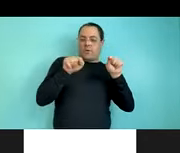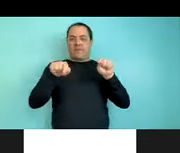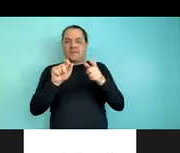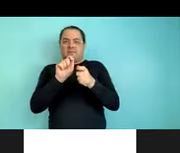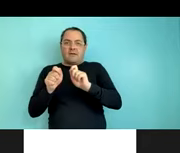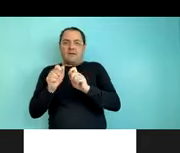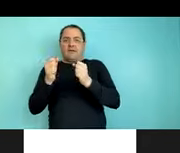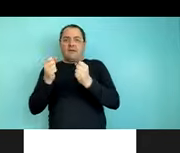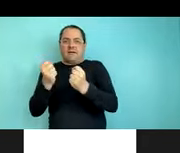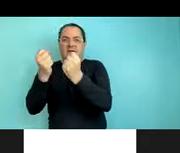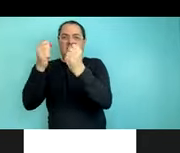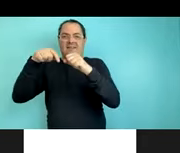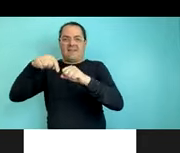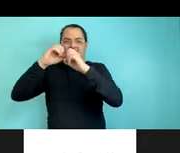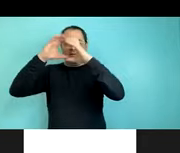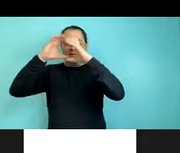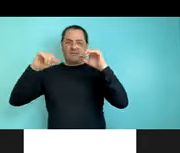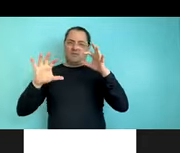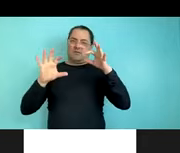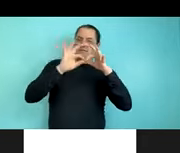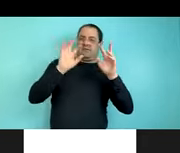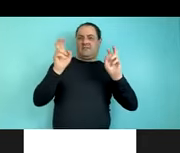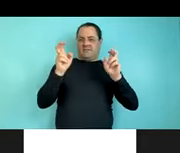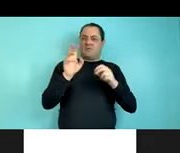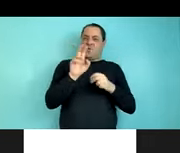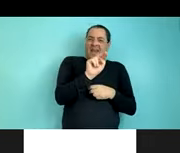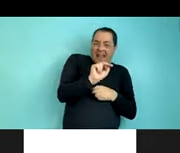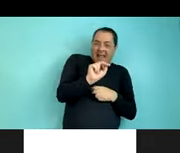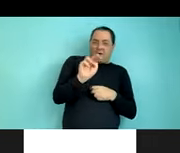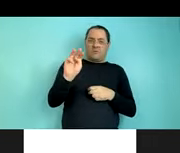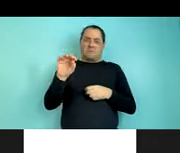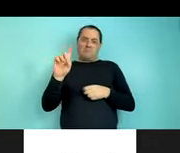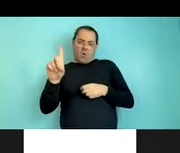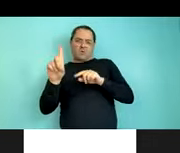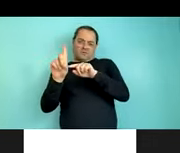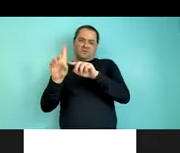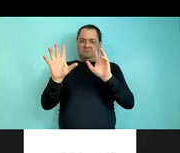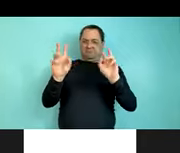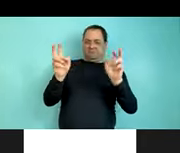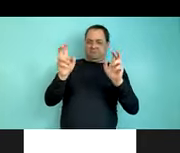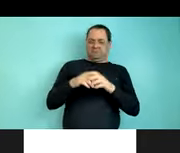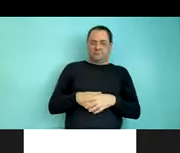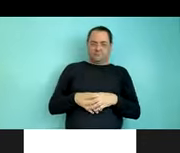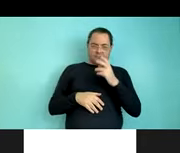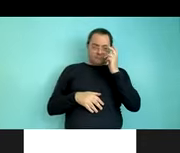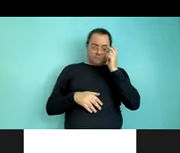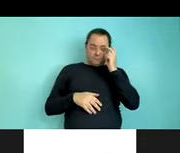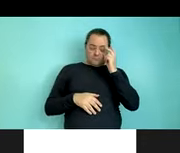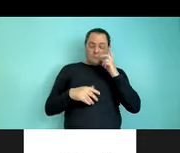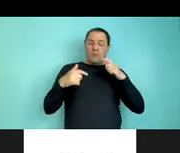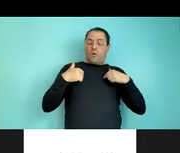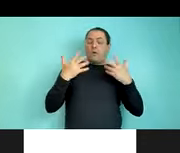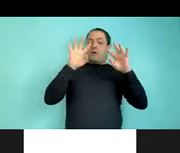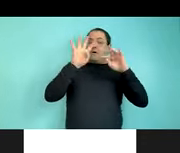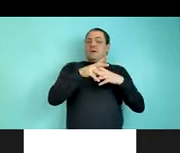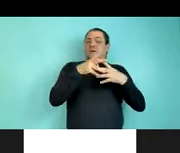over many details, so in the interest of time, but do feel free to ask me about the coding later. What I'm going to show you